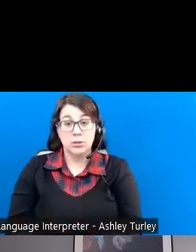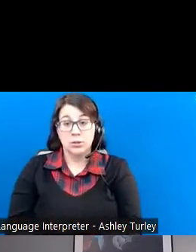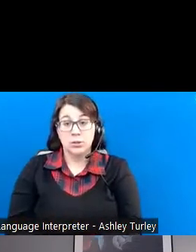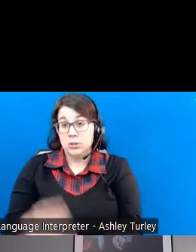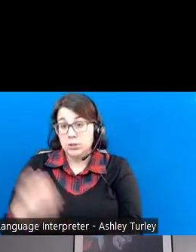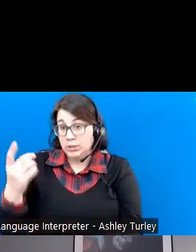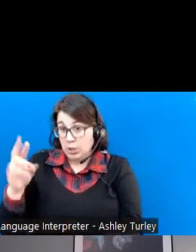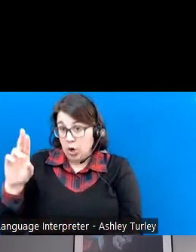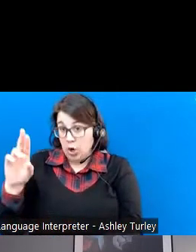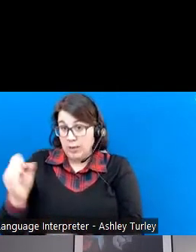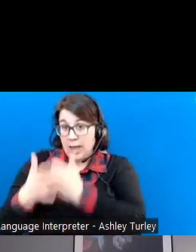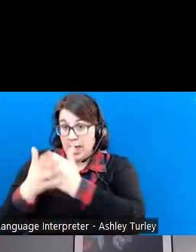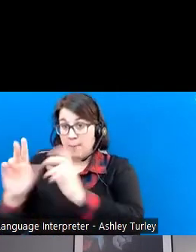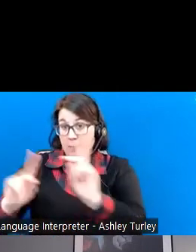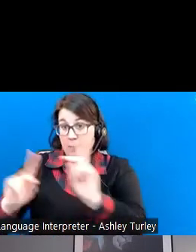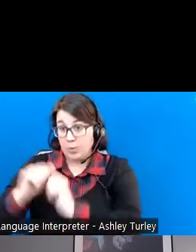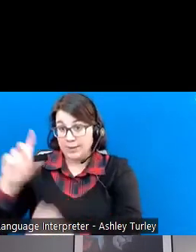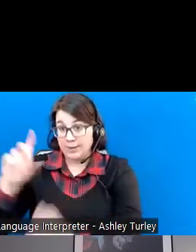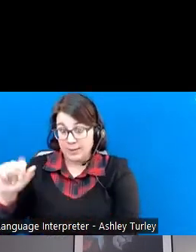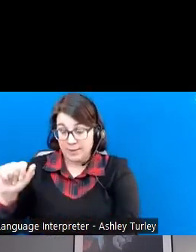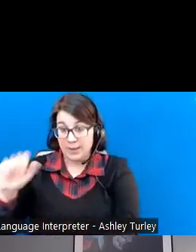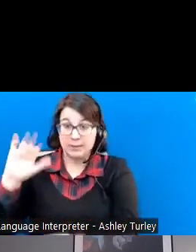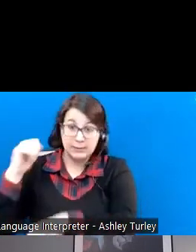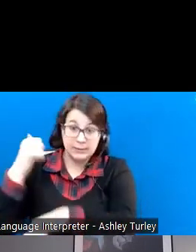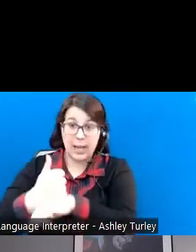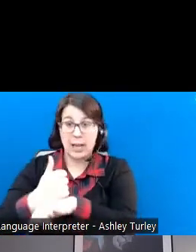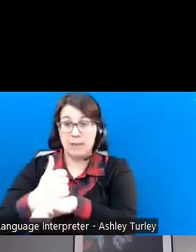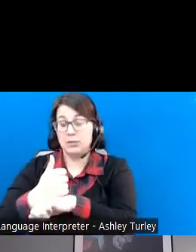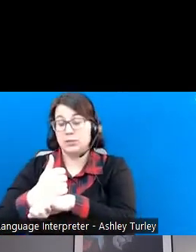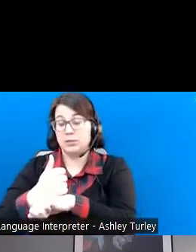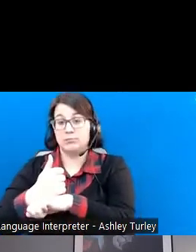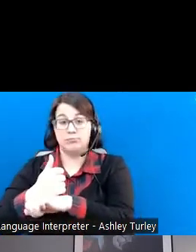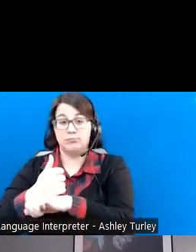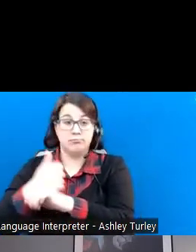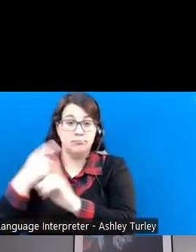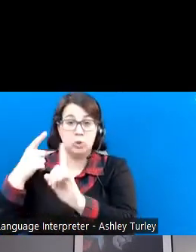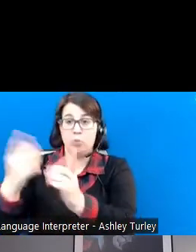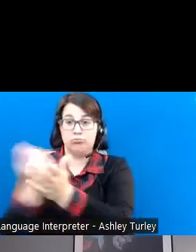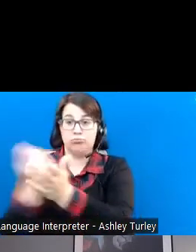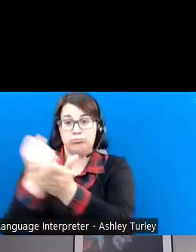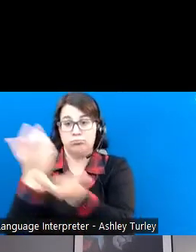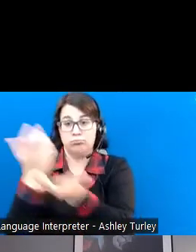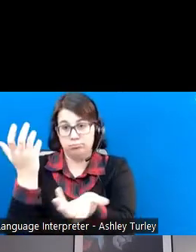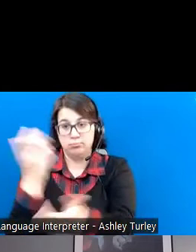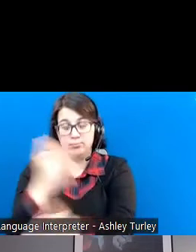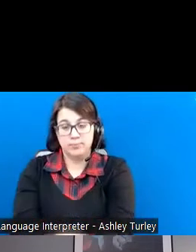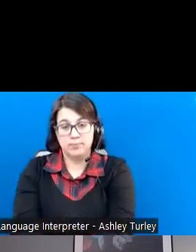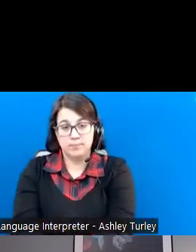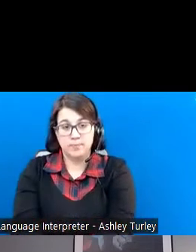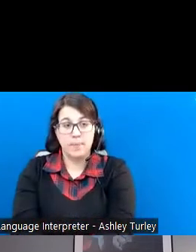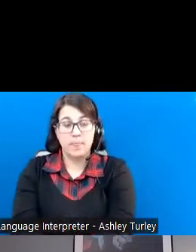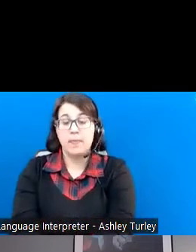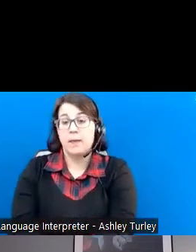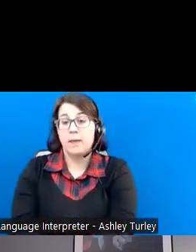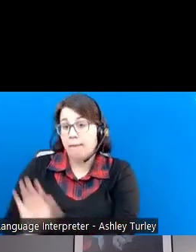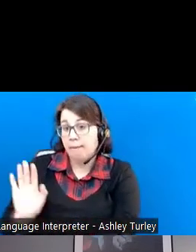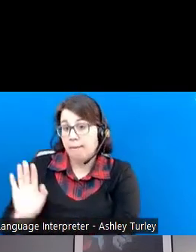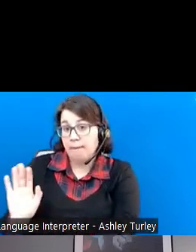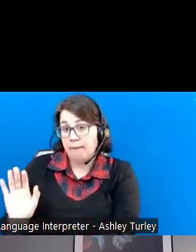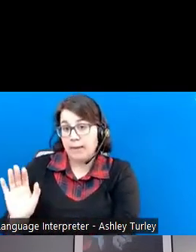individual disabilities establish and reach their vocational goals, like the services that he talked about, know,